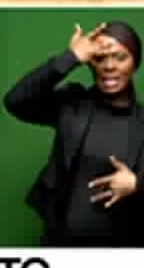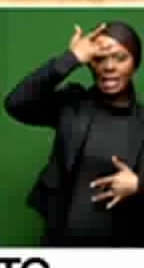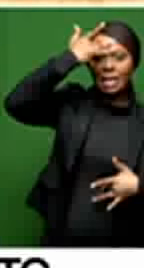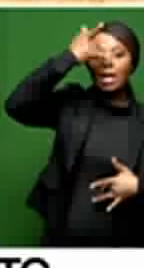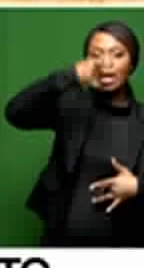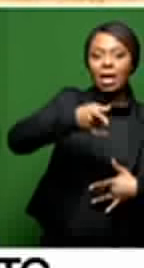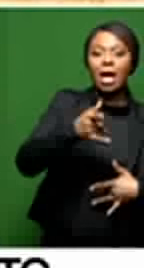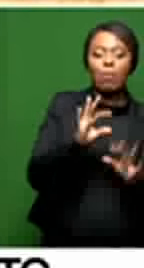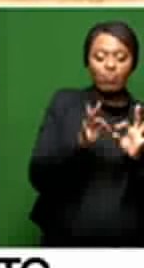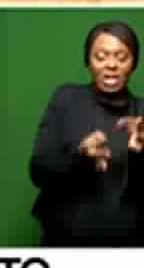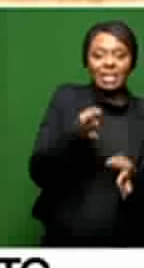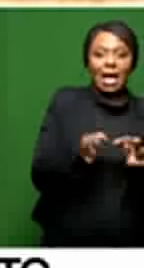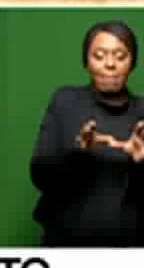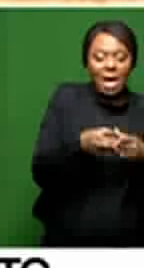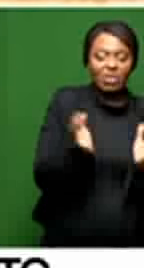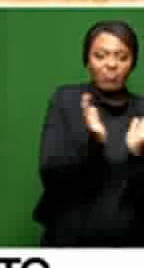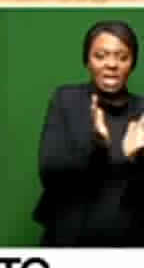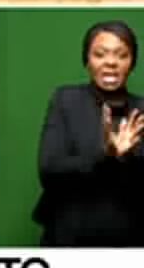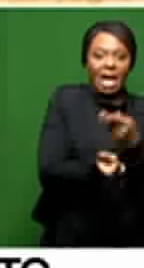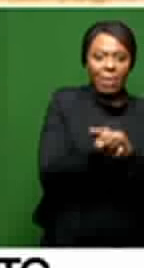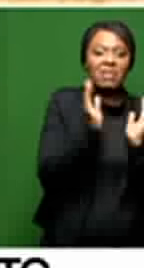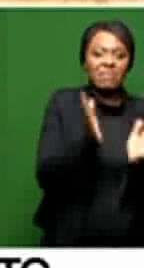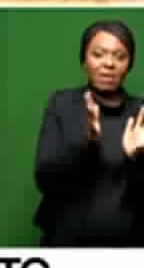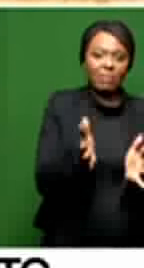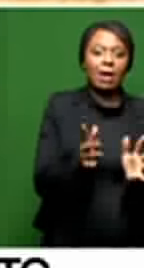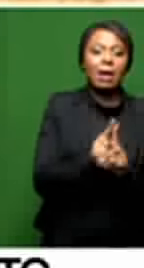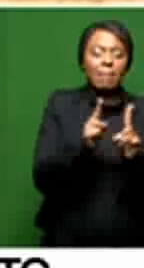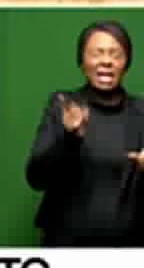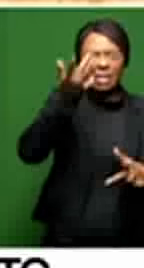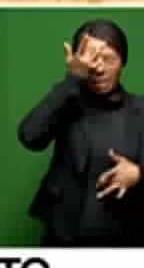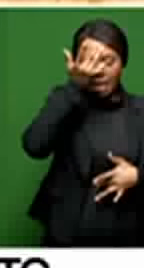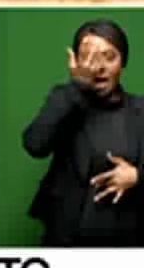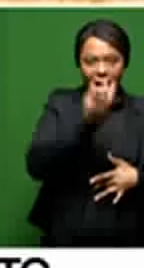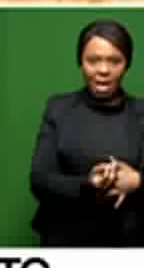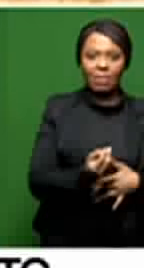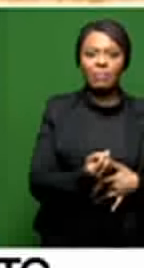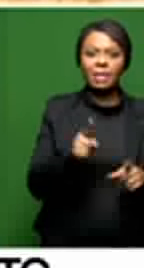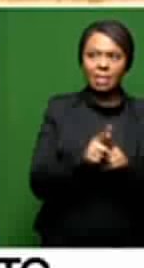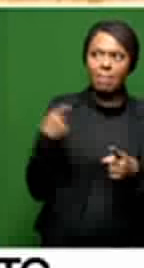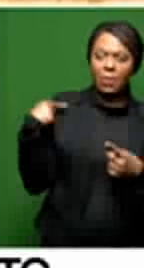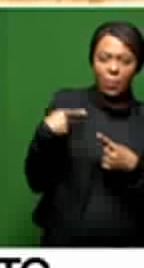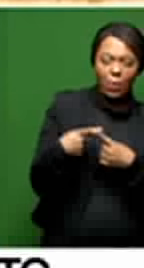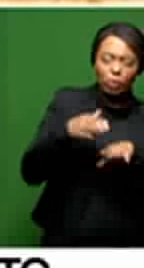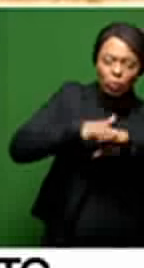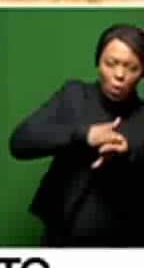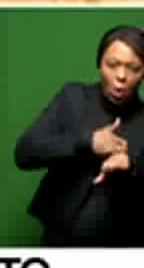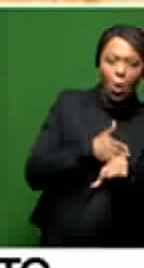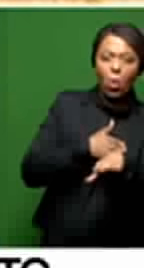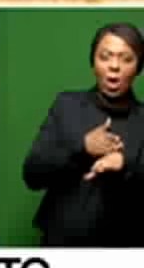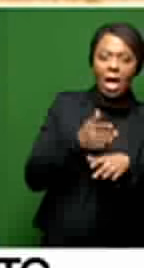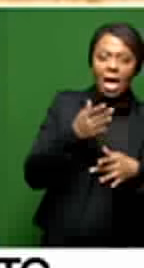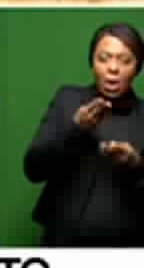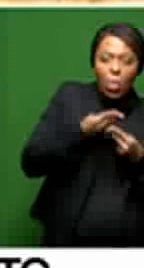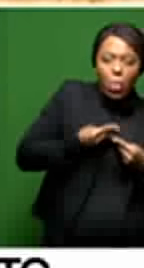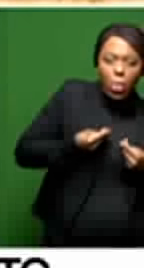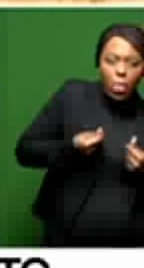party meeting and she was ready. Though she was not well and had slowly over the past years been recovering, but she was ready to